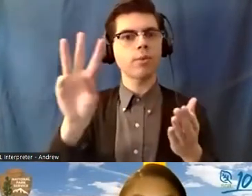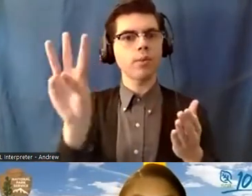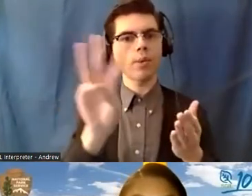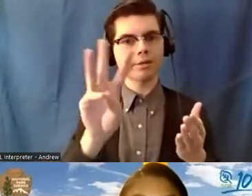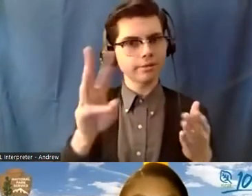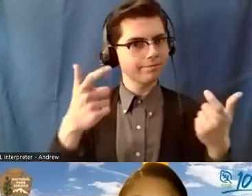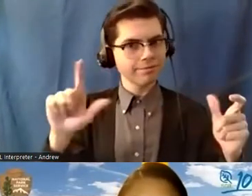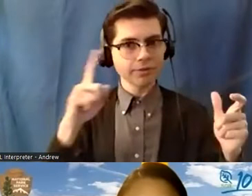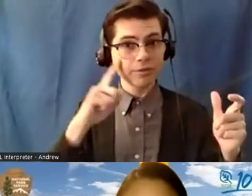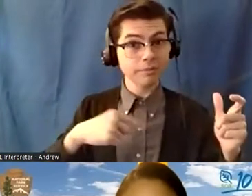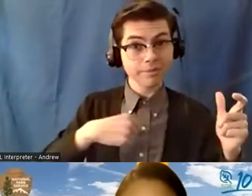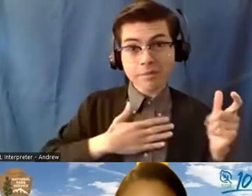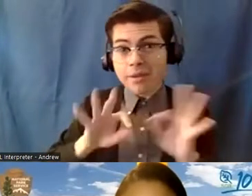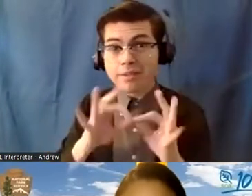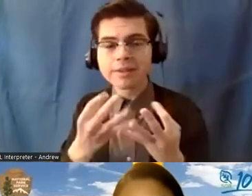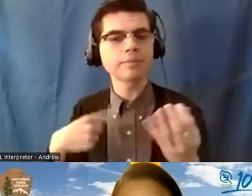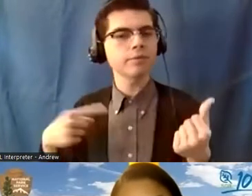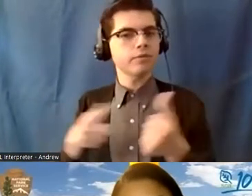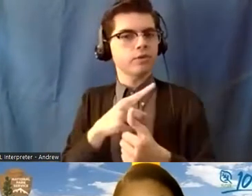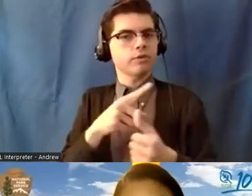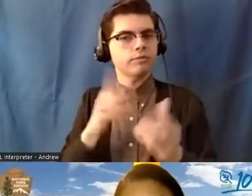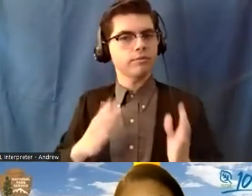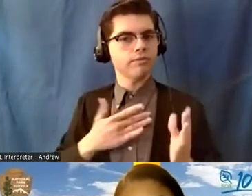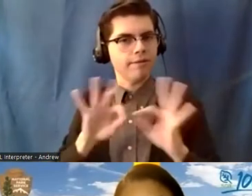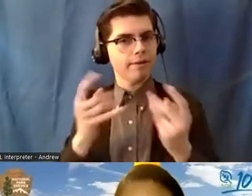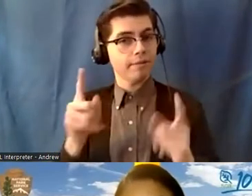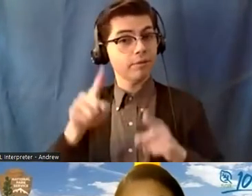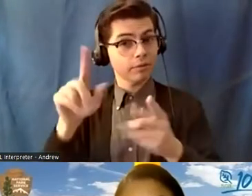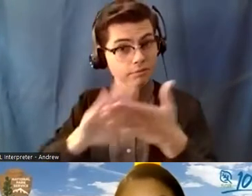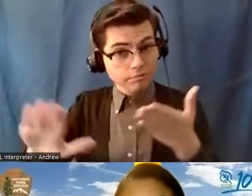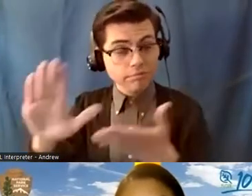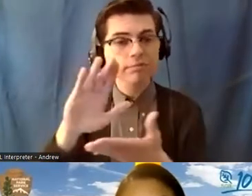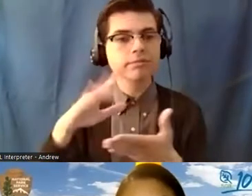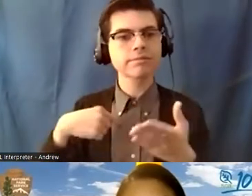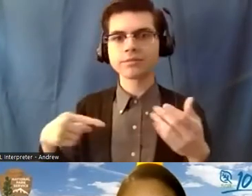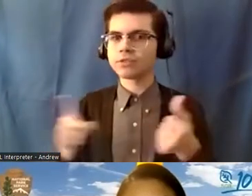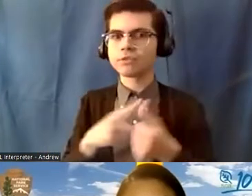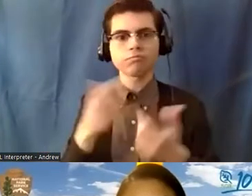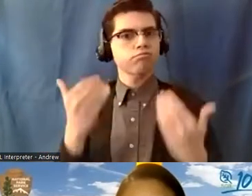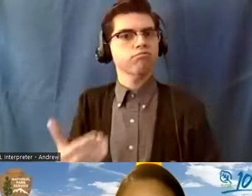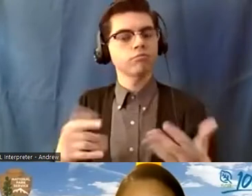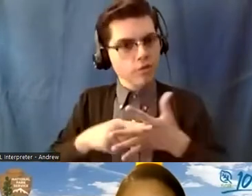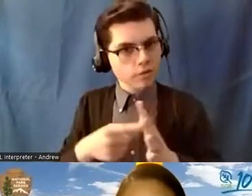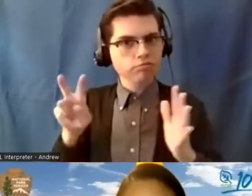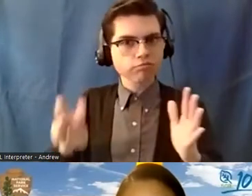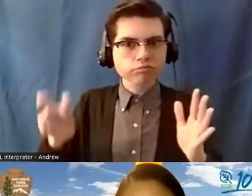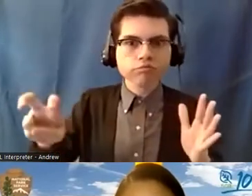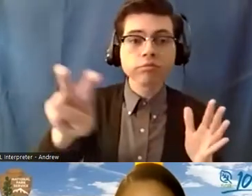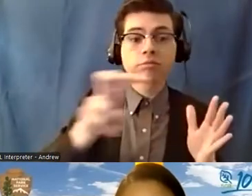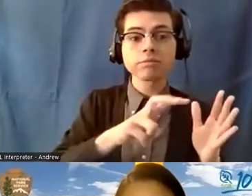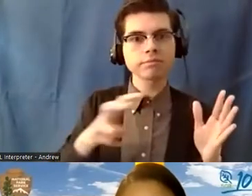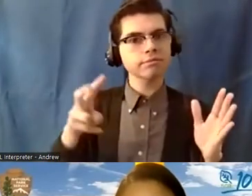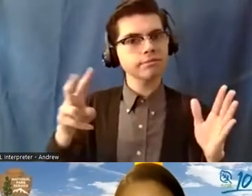I was the first person in my family to go to college. I was the first person to start traveling and inspiring my family to get